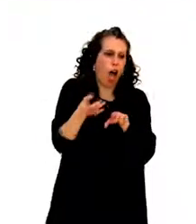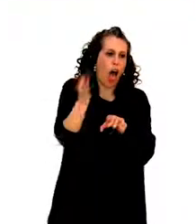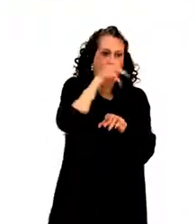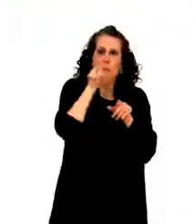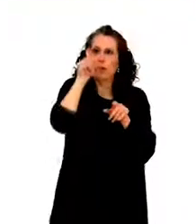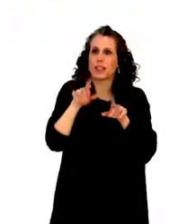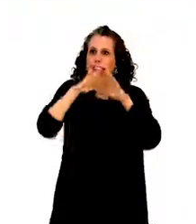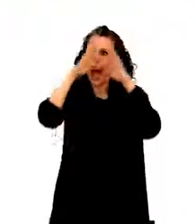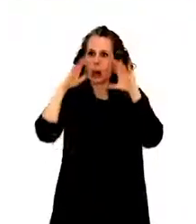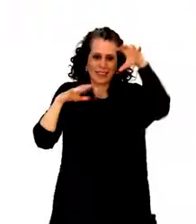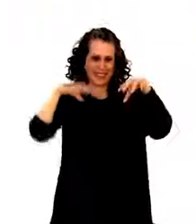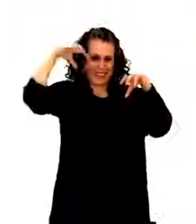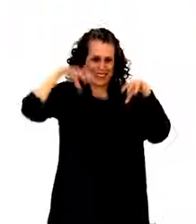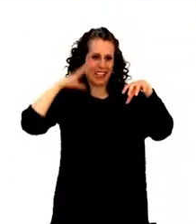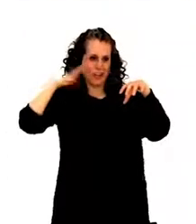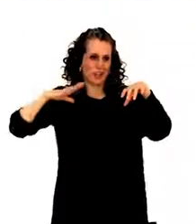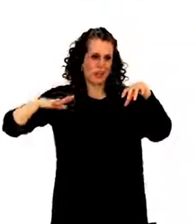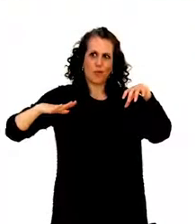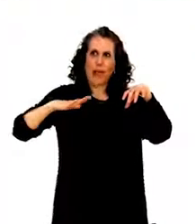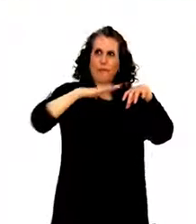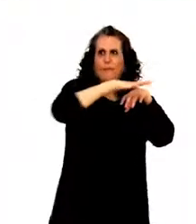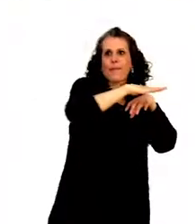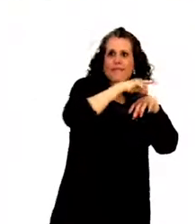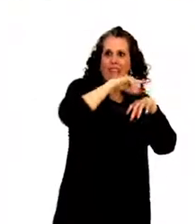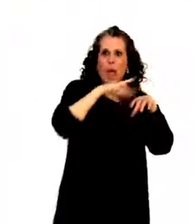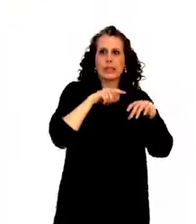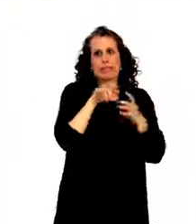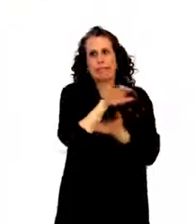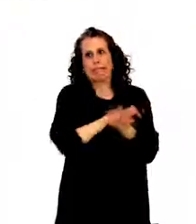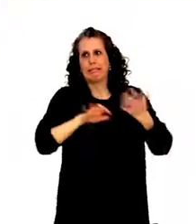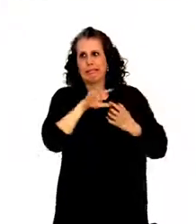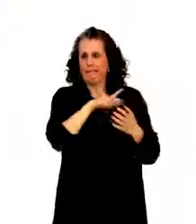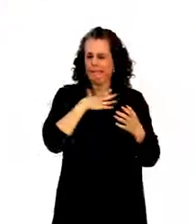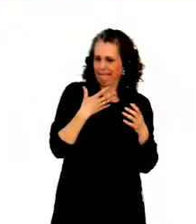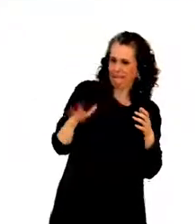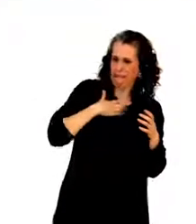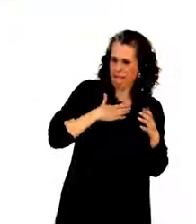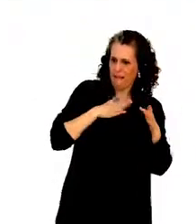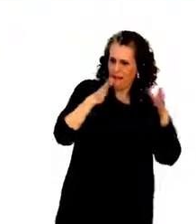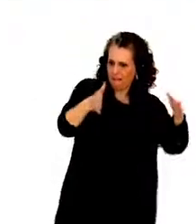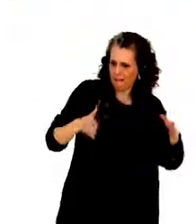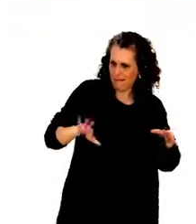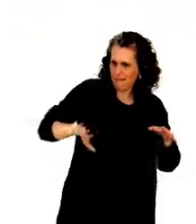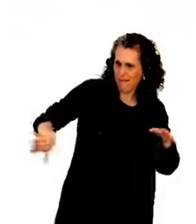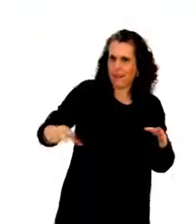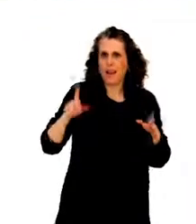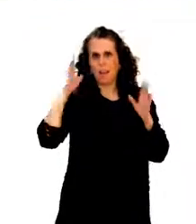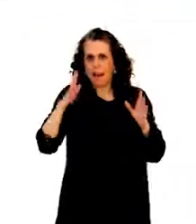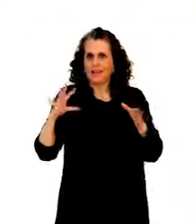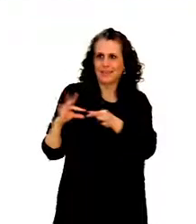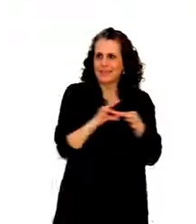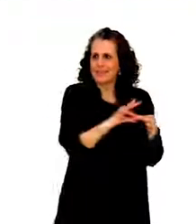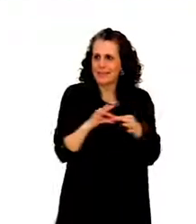complex issue. And then we had also a couple against Germany.